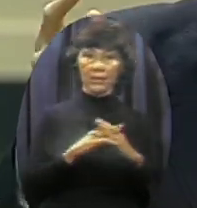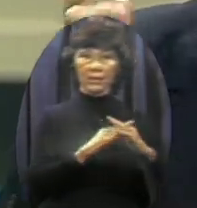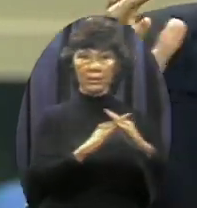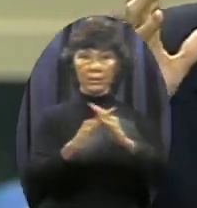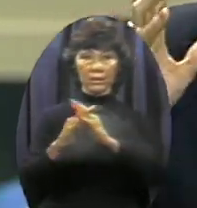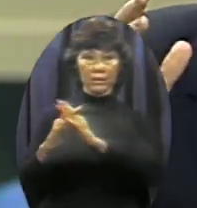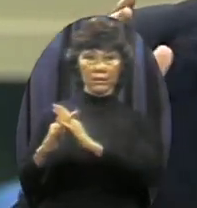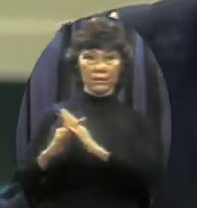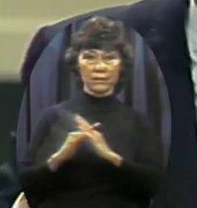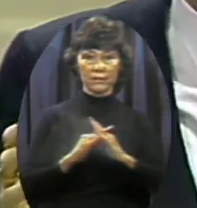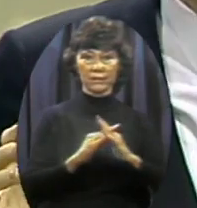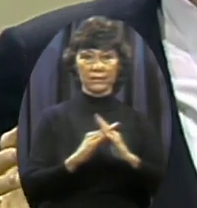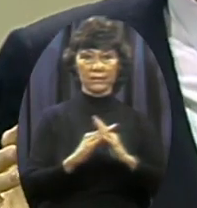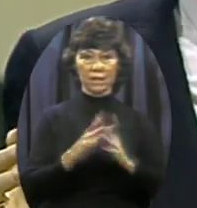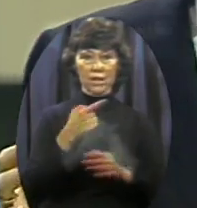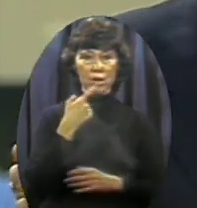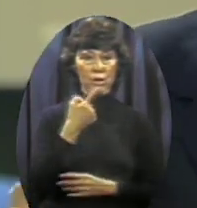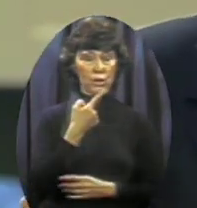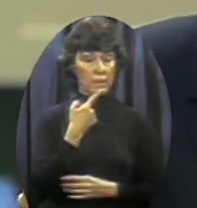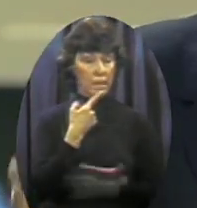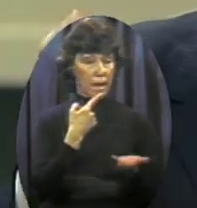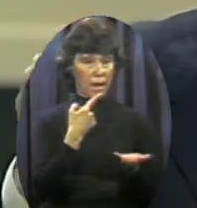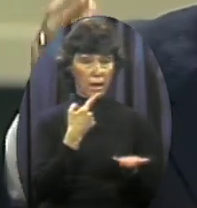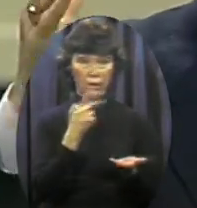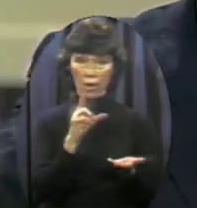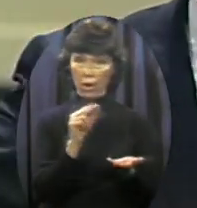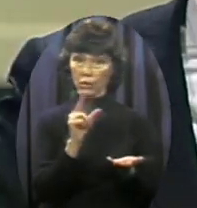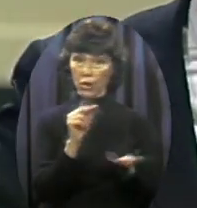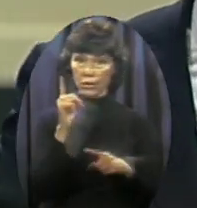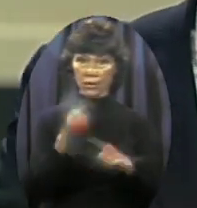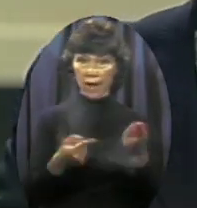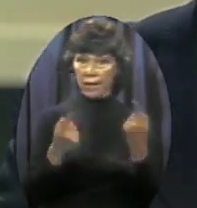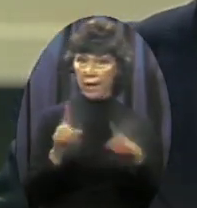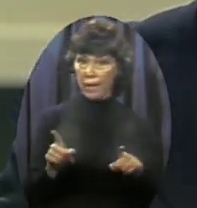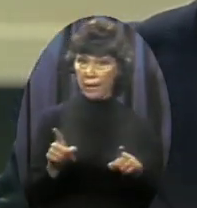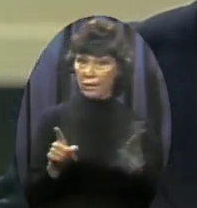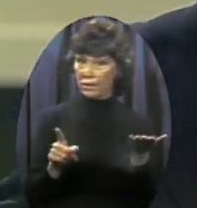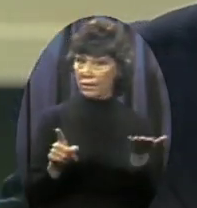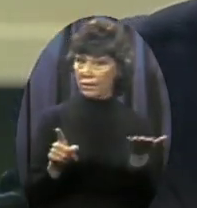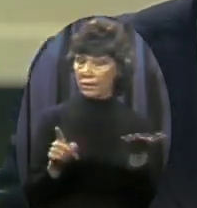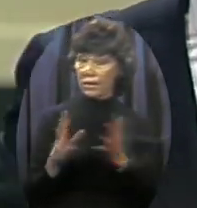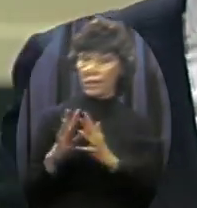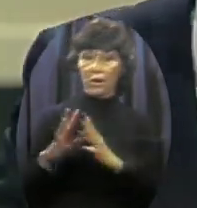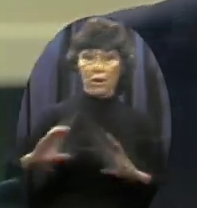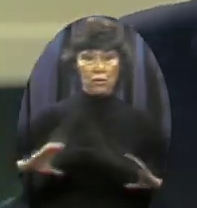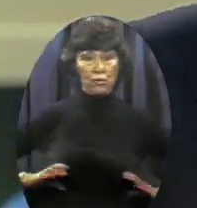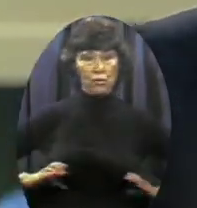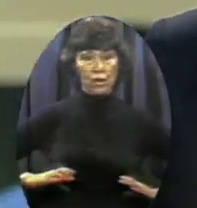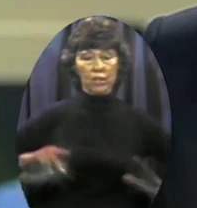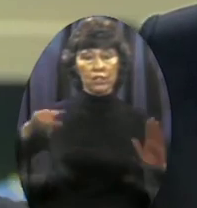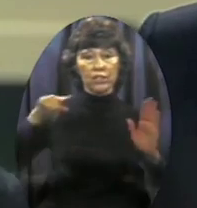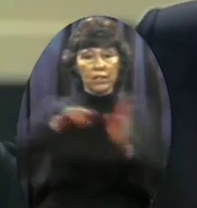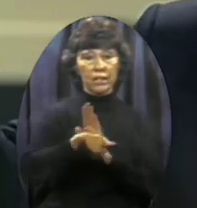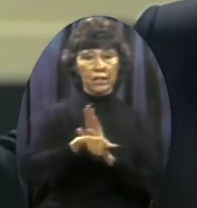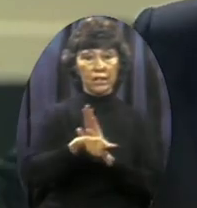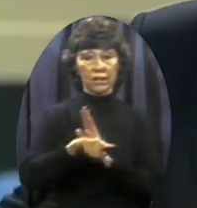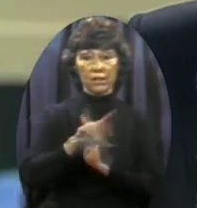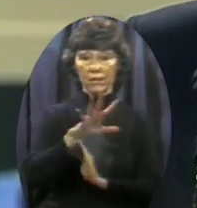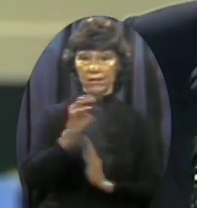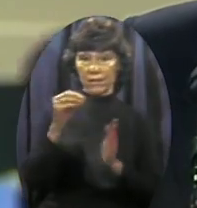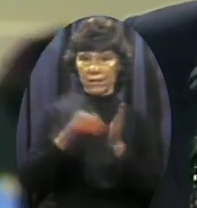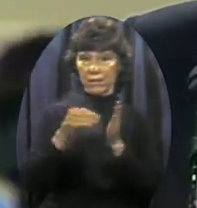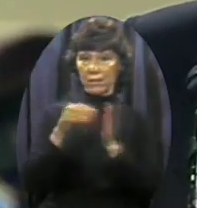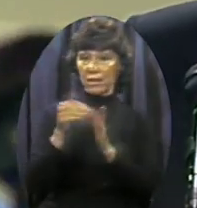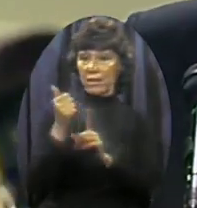You see they wouldn't dare hit us A nation that would murder 50 million of its own people Has no regard for the dignity of human life Even their own